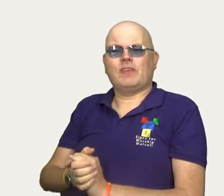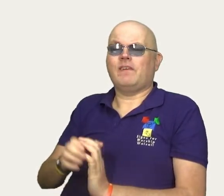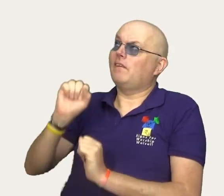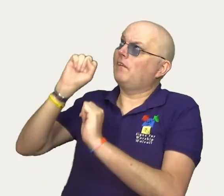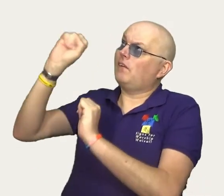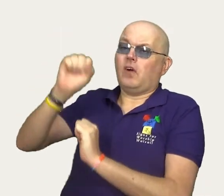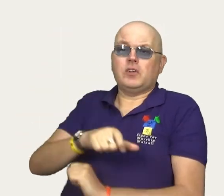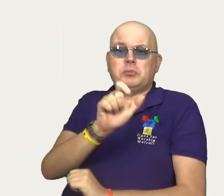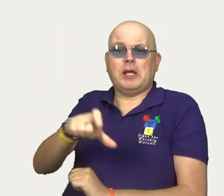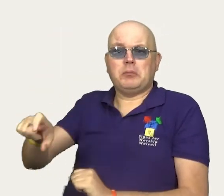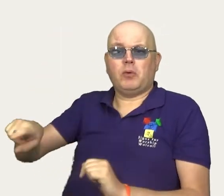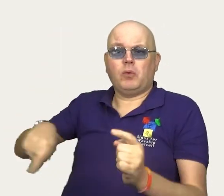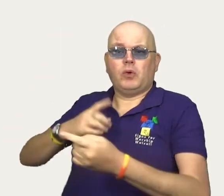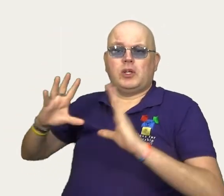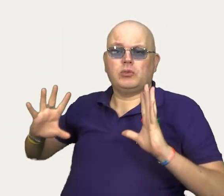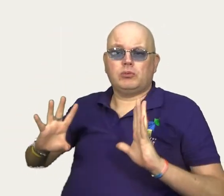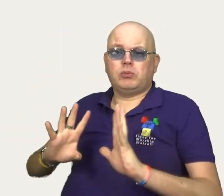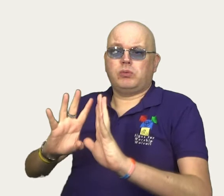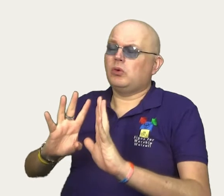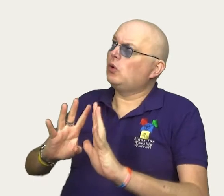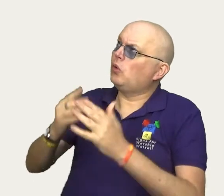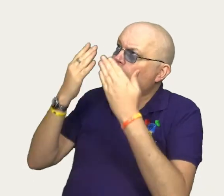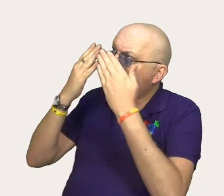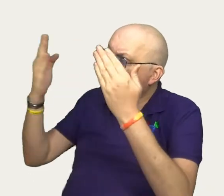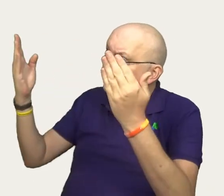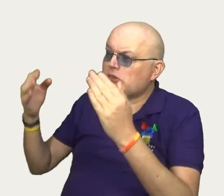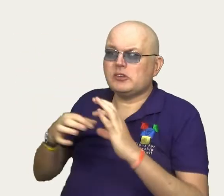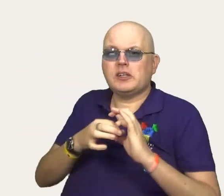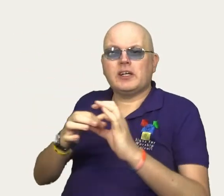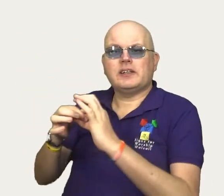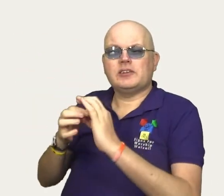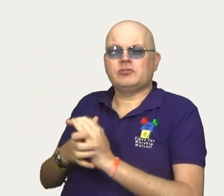As God's people we've gathered, let us worship him together.